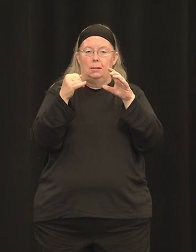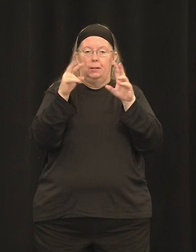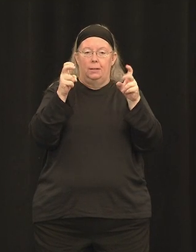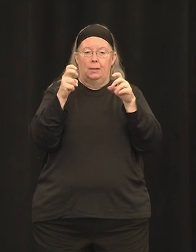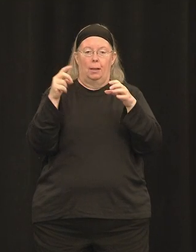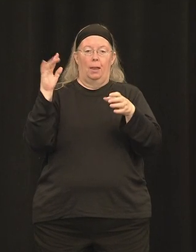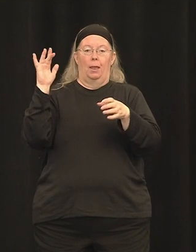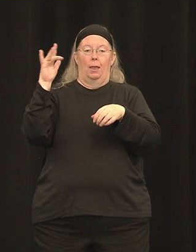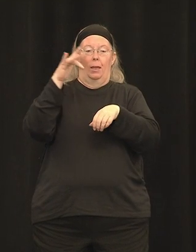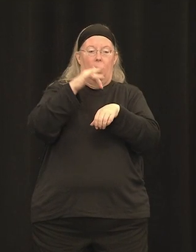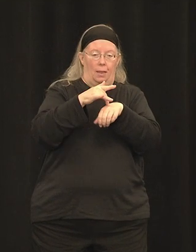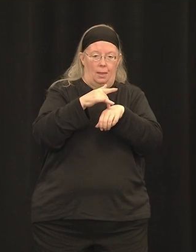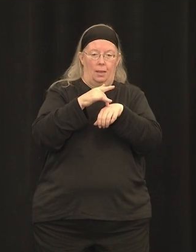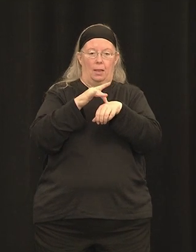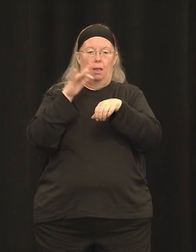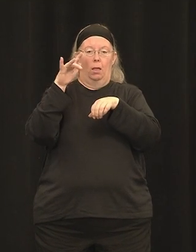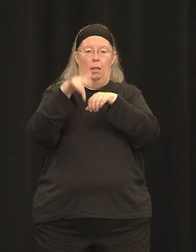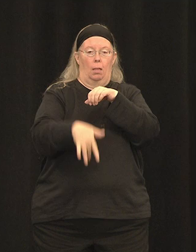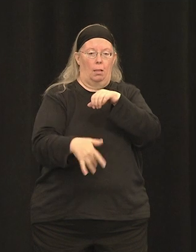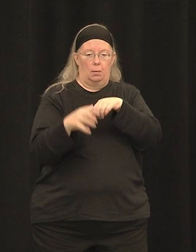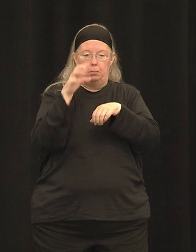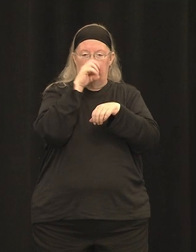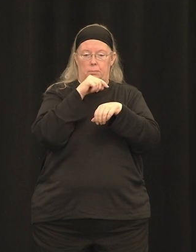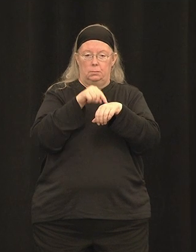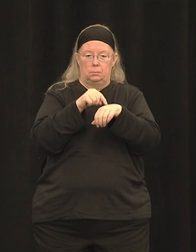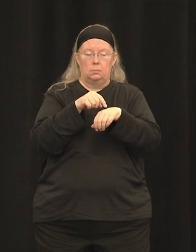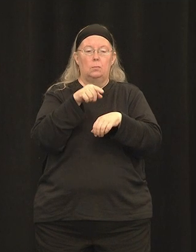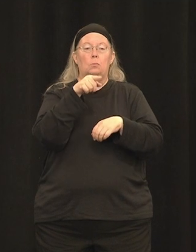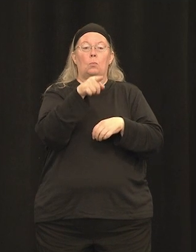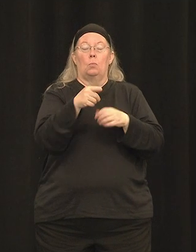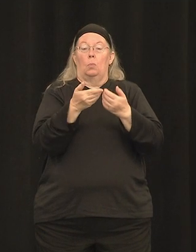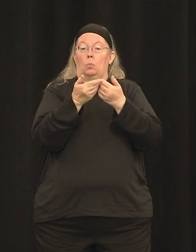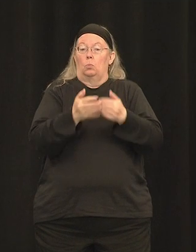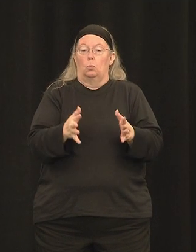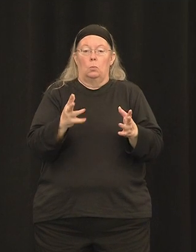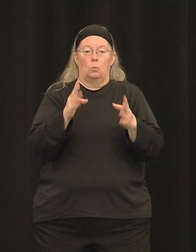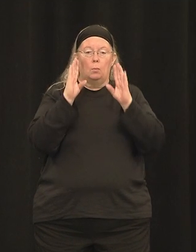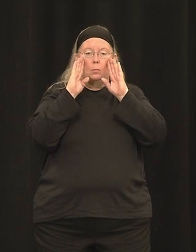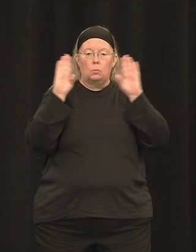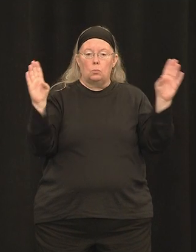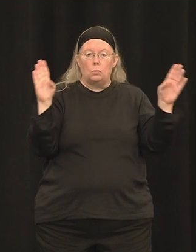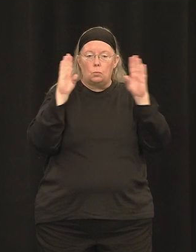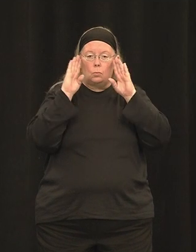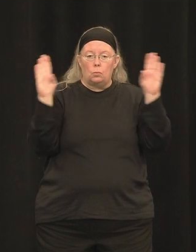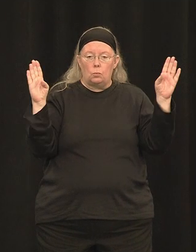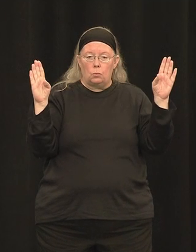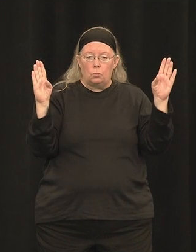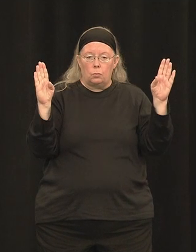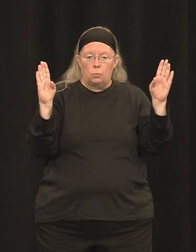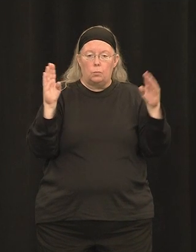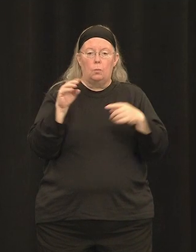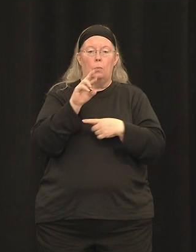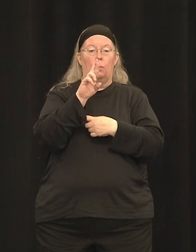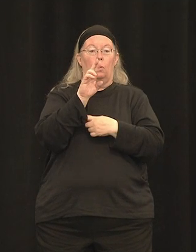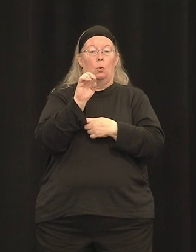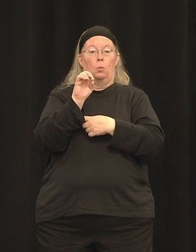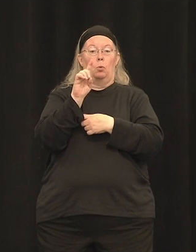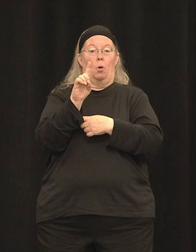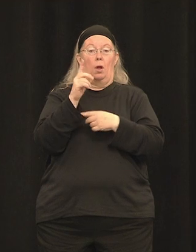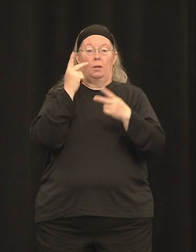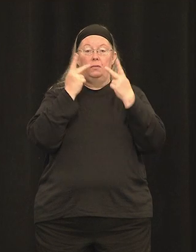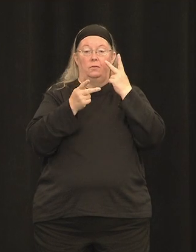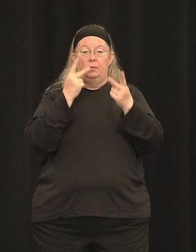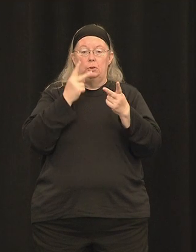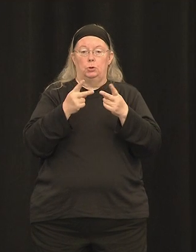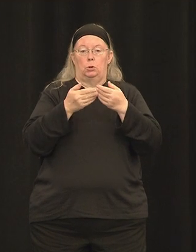of the peripheral rod photoreceptors first, rod-mediated vision tends to be lost within the first couple of days. And USH1B.